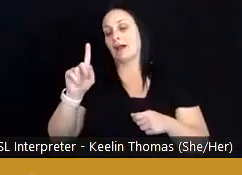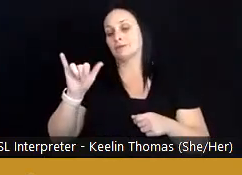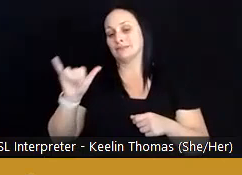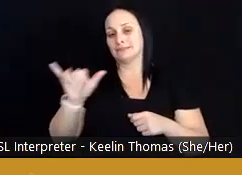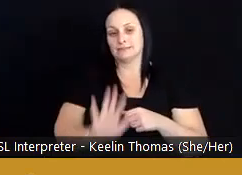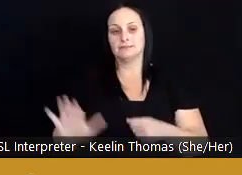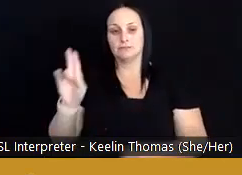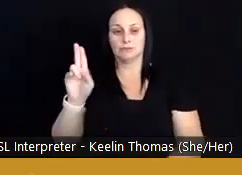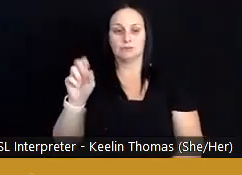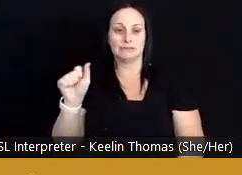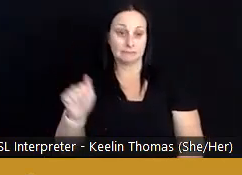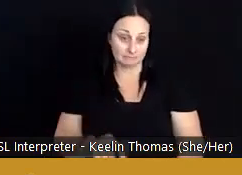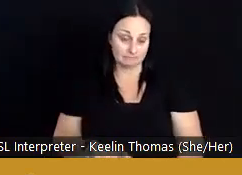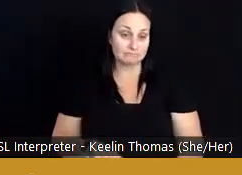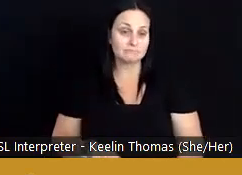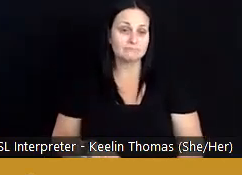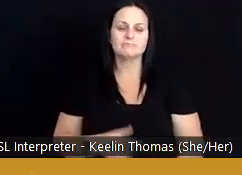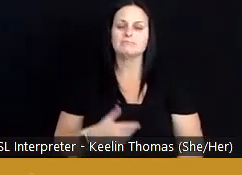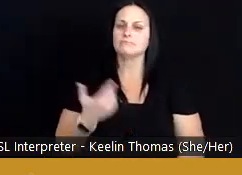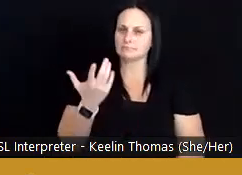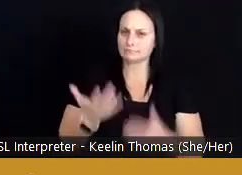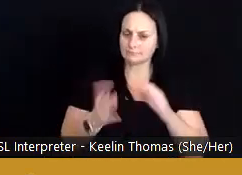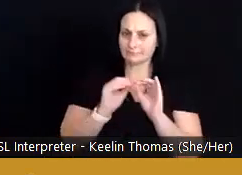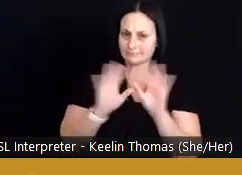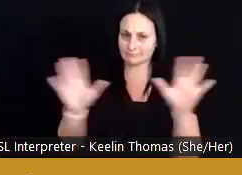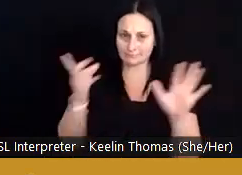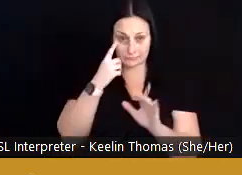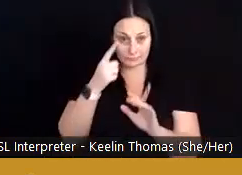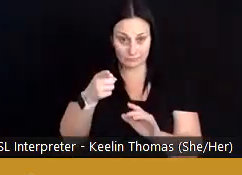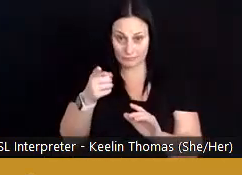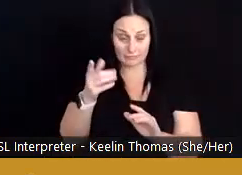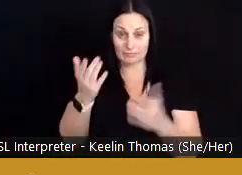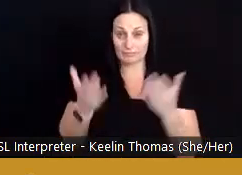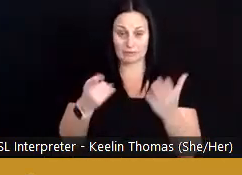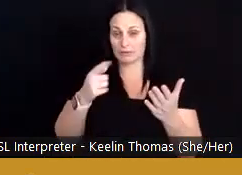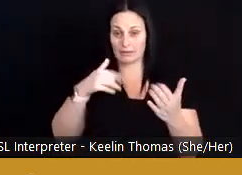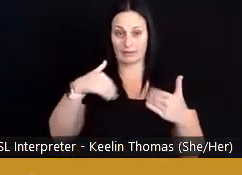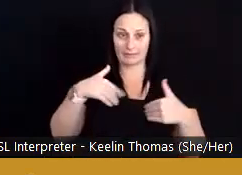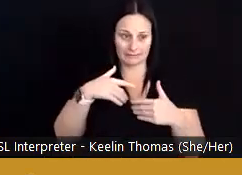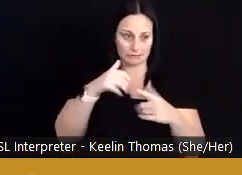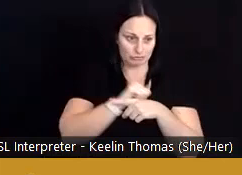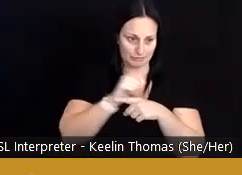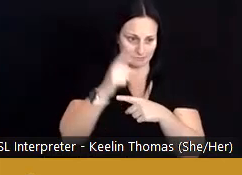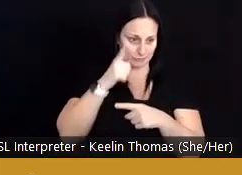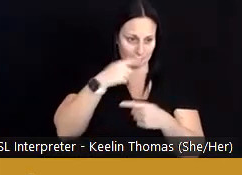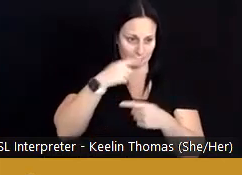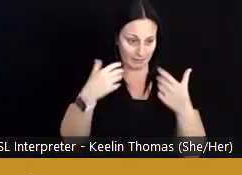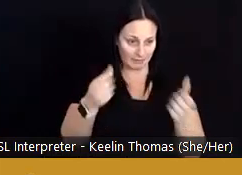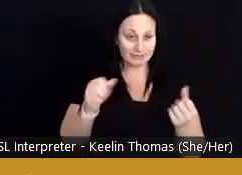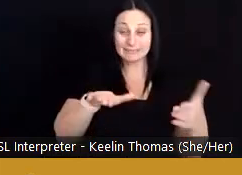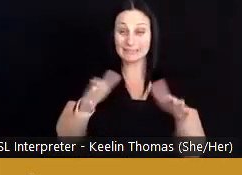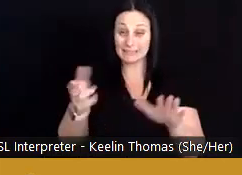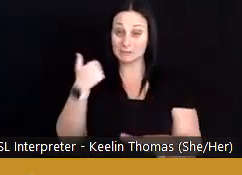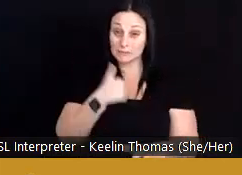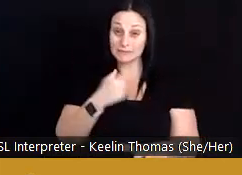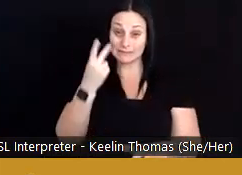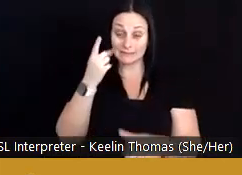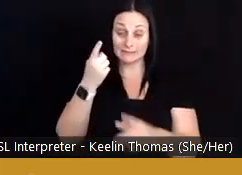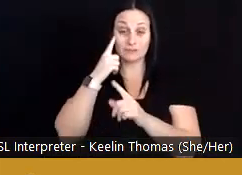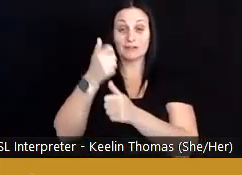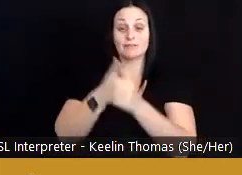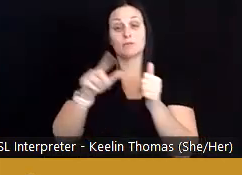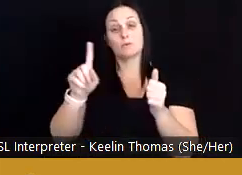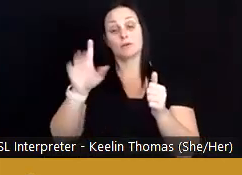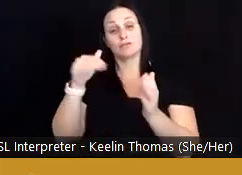So, yes, it may be very, very clear to you, even if you haven't trained in public health, that the deaths that we see per 100,000